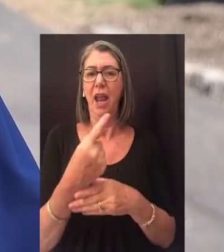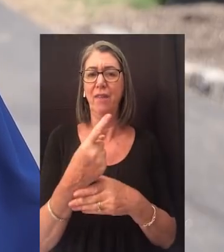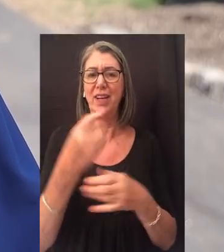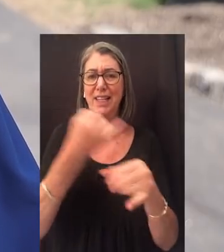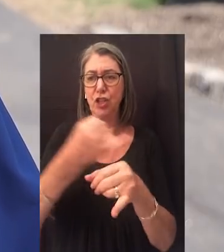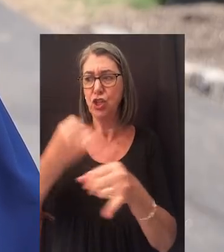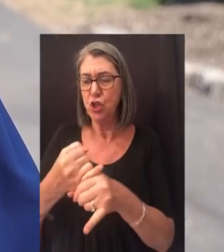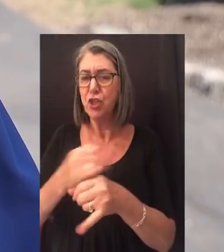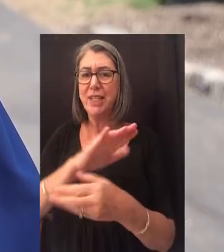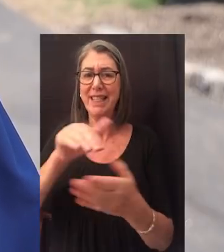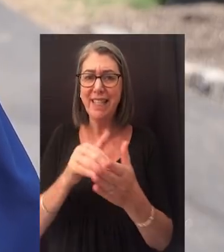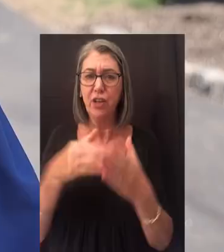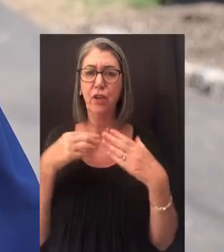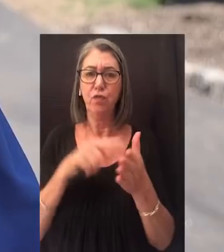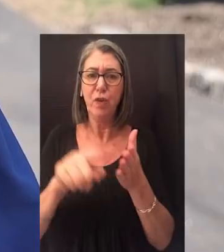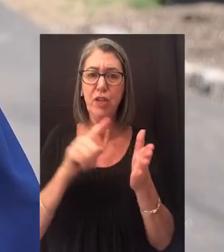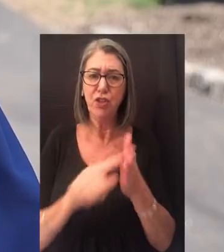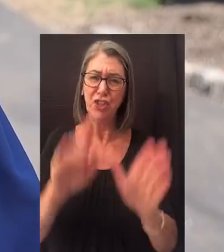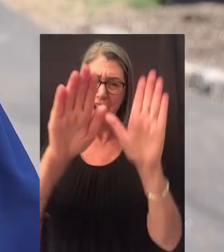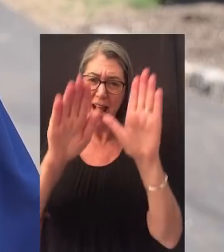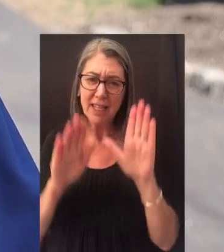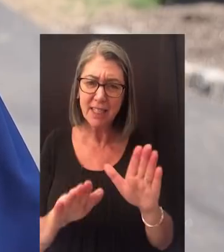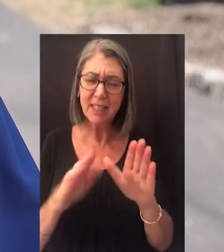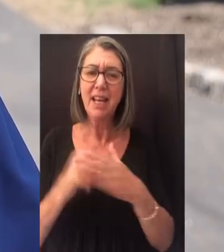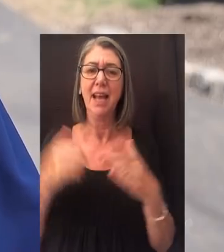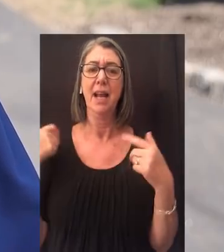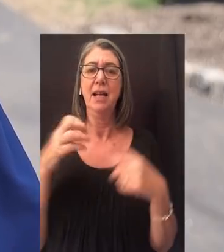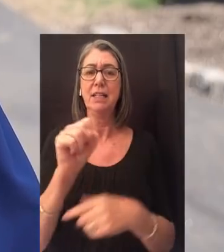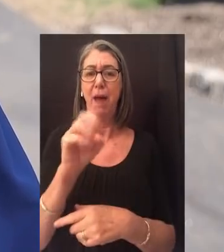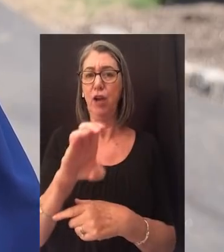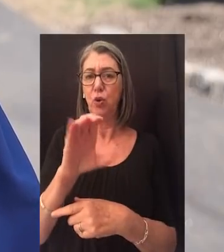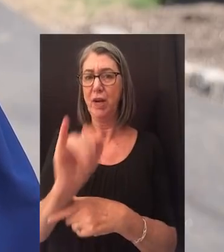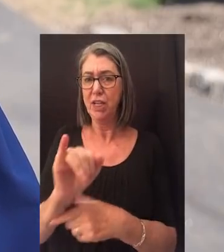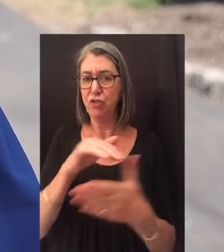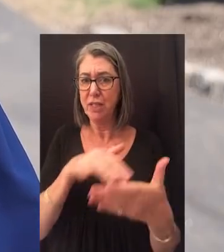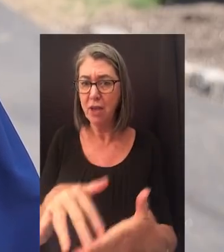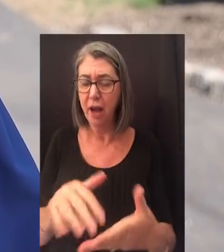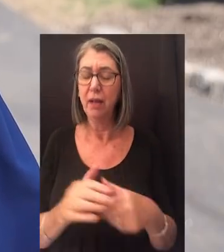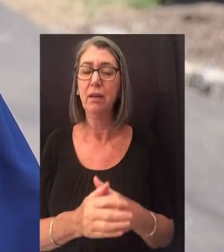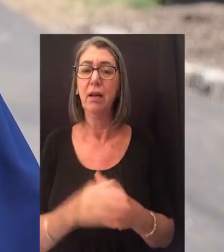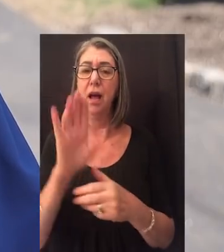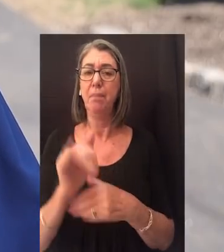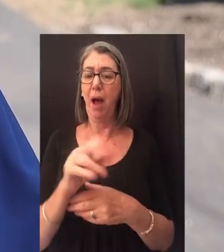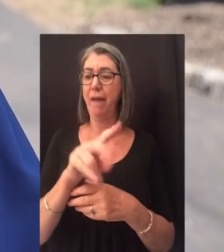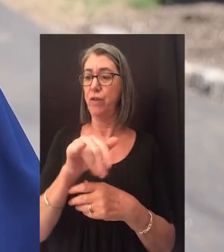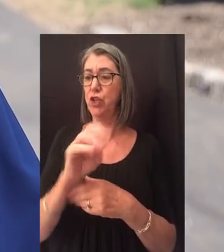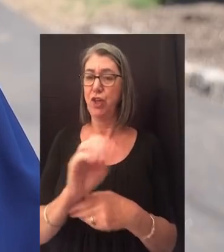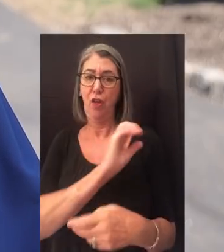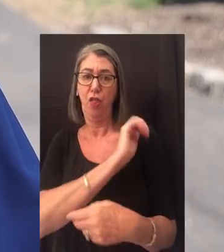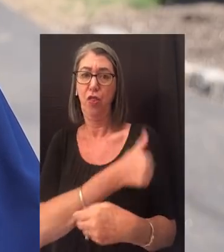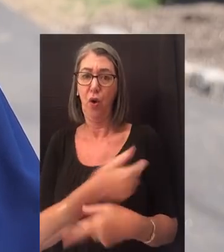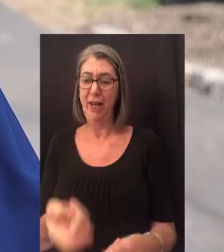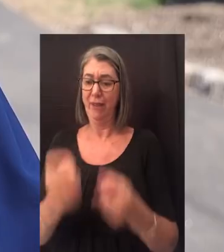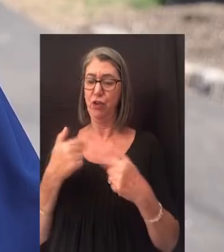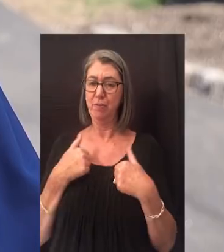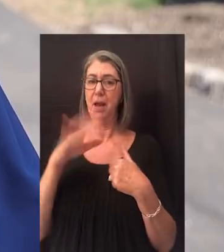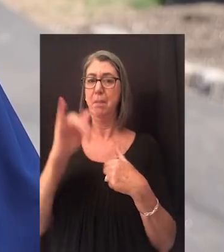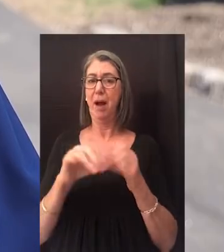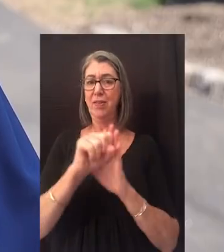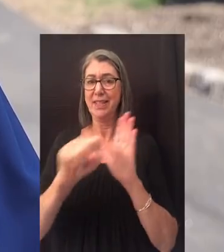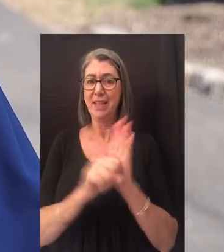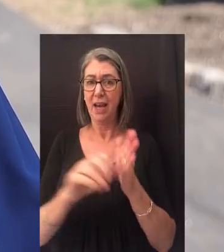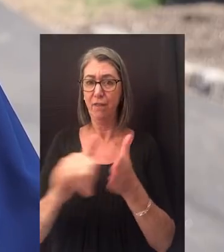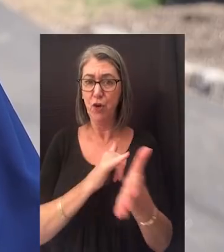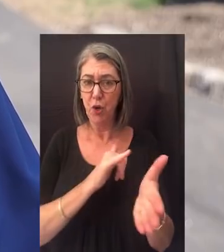11-institution center of research excellence in spinal cord injury study. By virtue of the authority vested in me